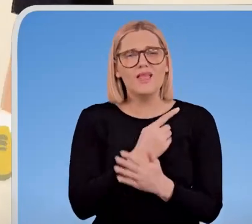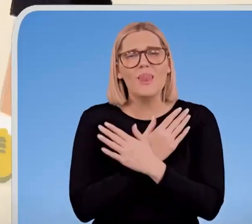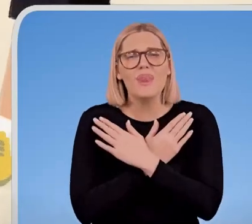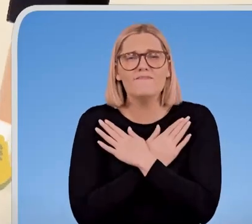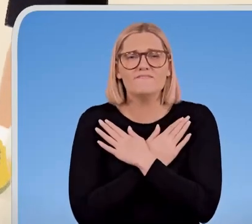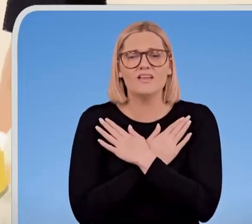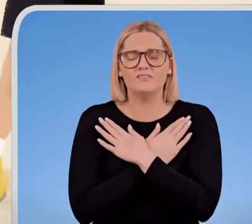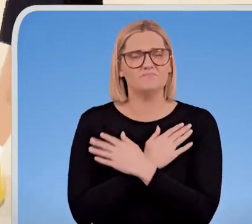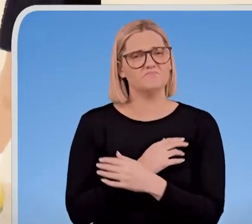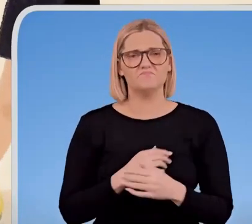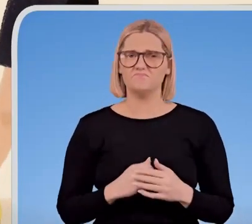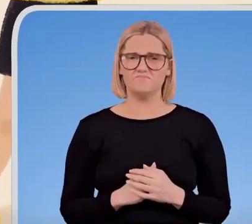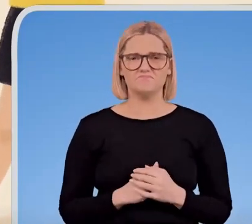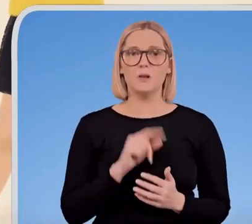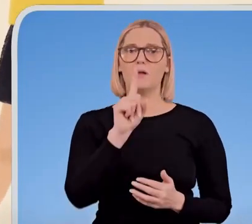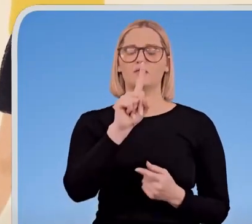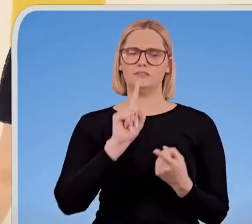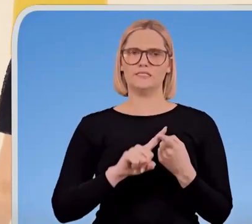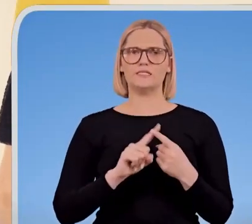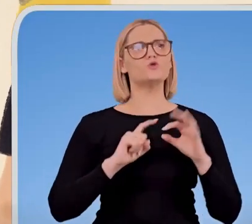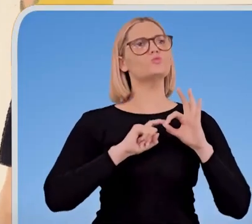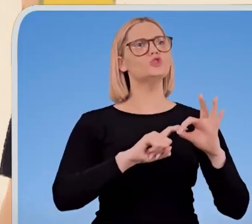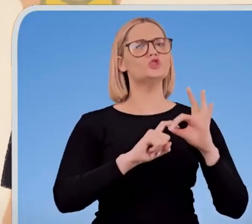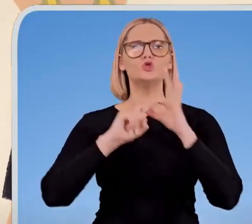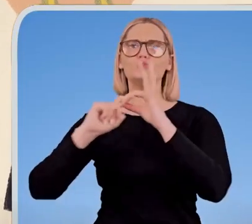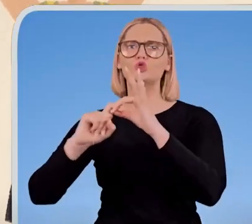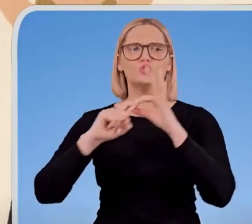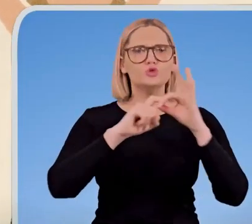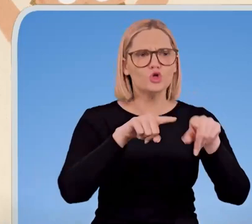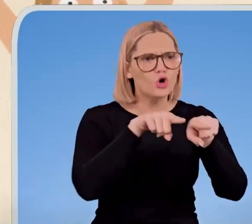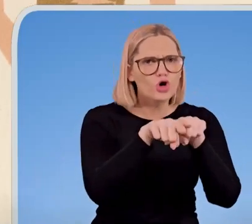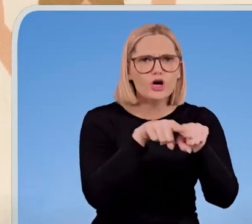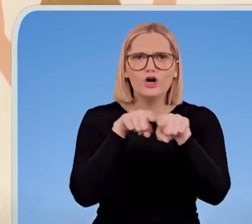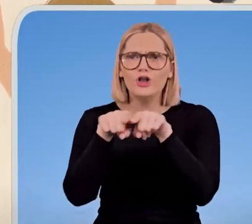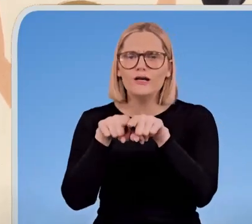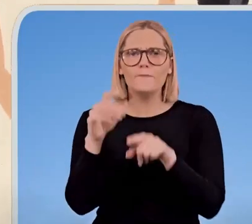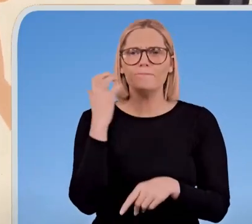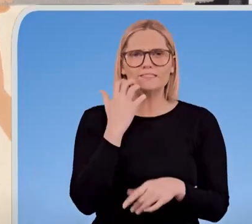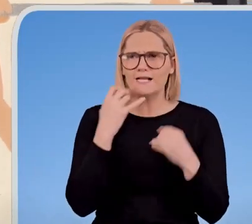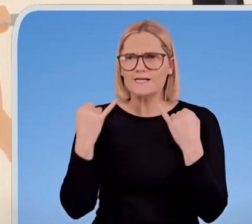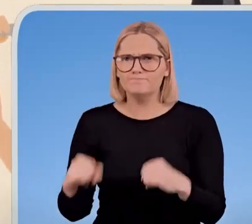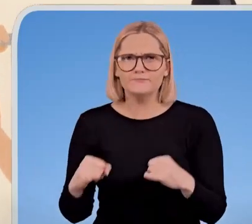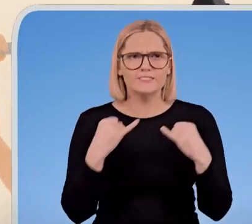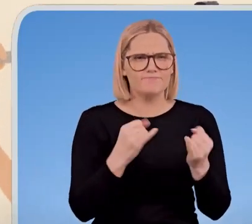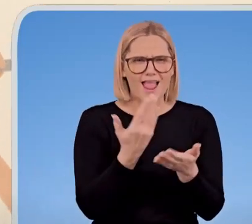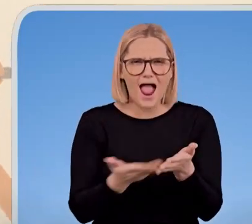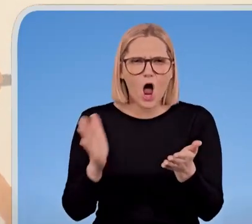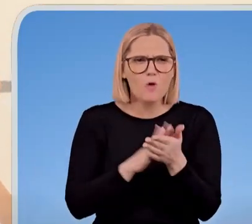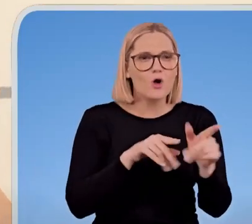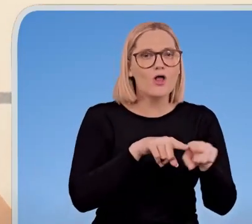Matt continued to ask questions and learn from his mistakes. And he continued training to be super fit.